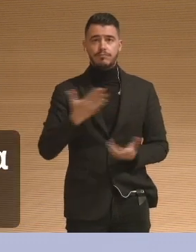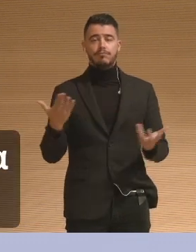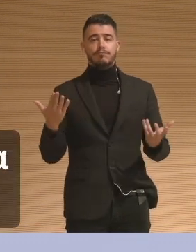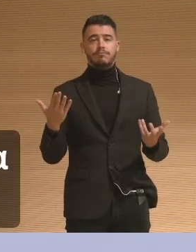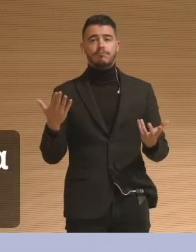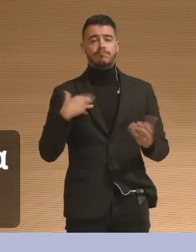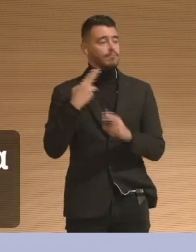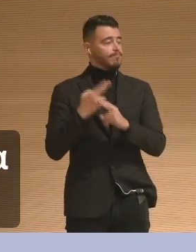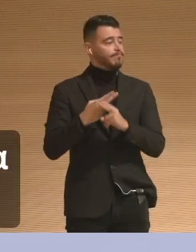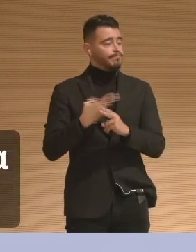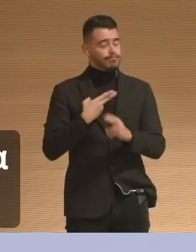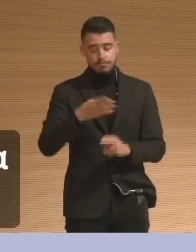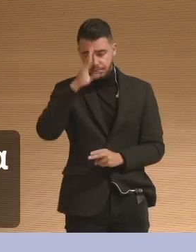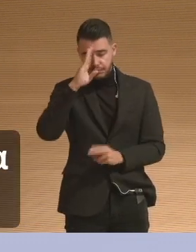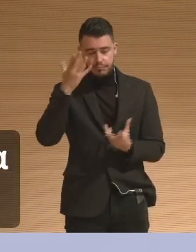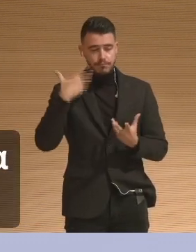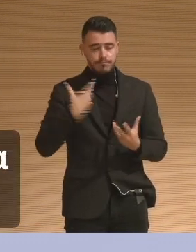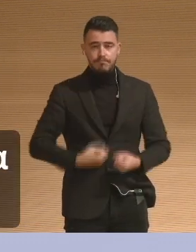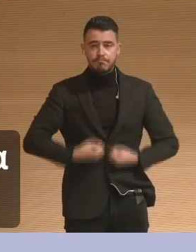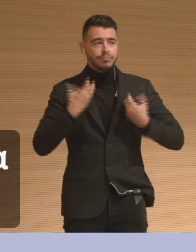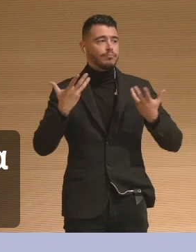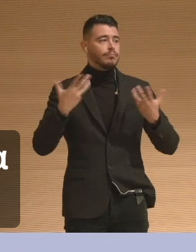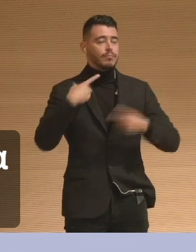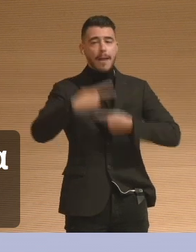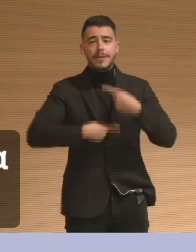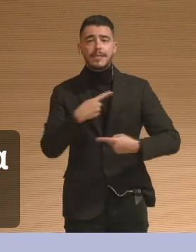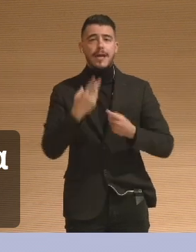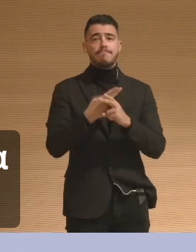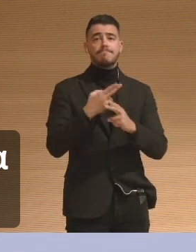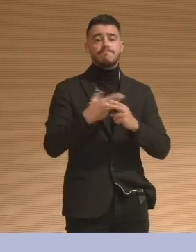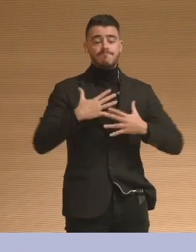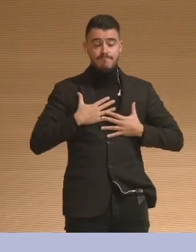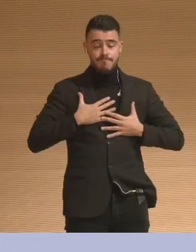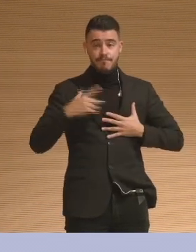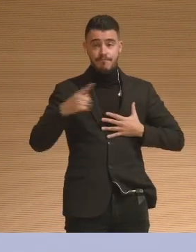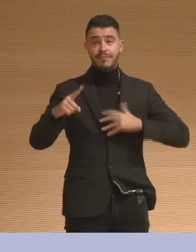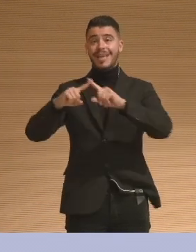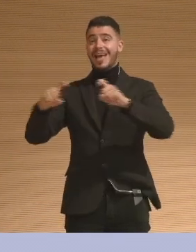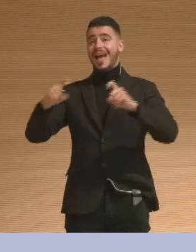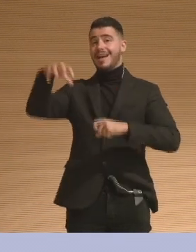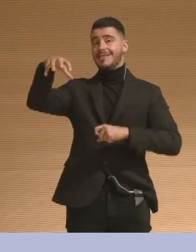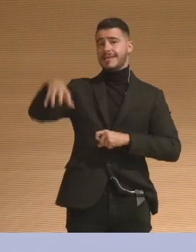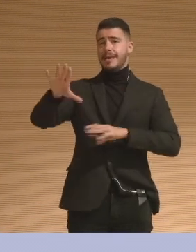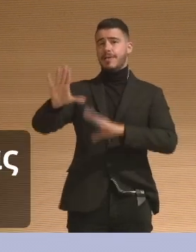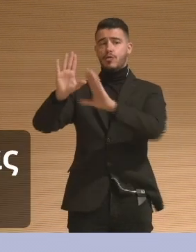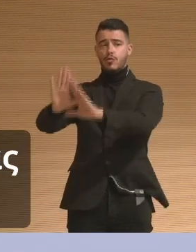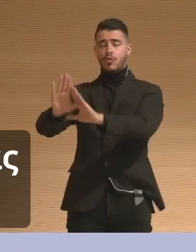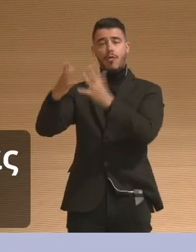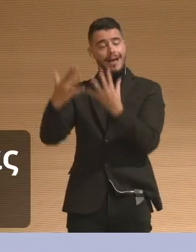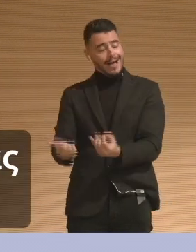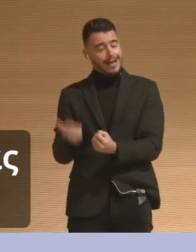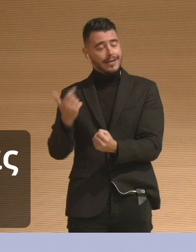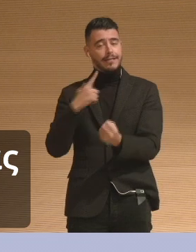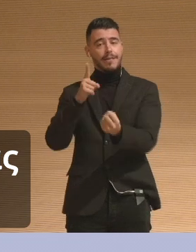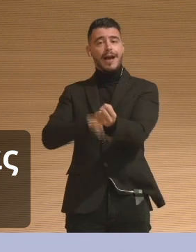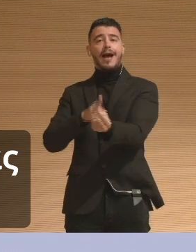say that that same object has evocative characteristics. And this is where it gets really interesting. Let's say